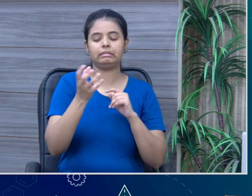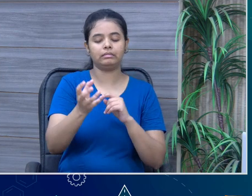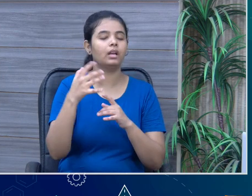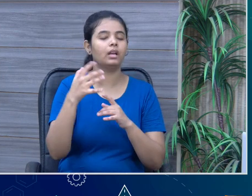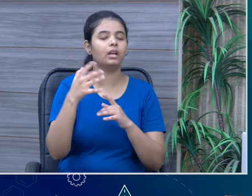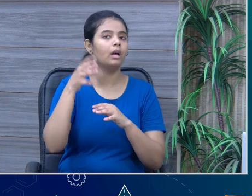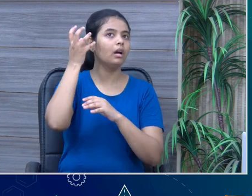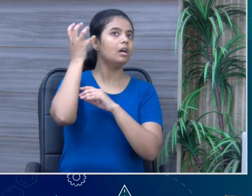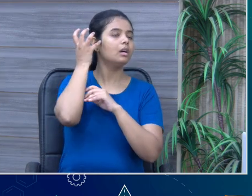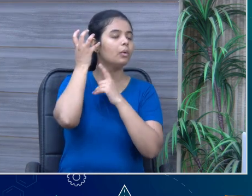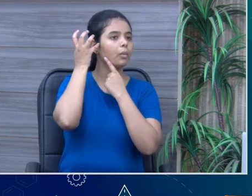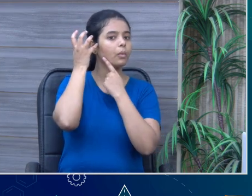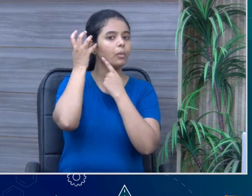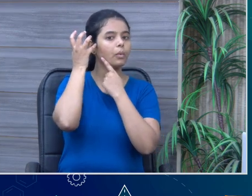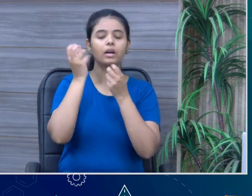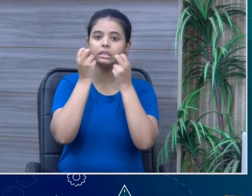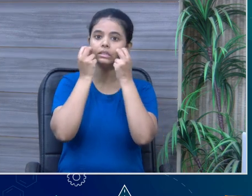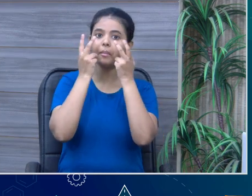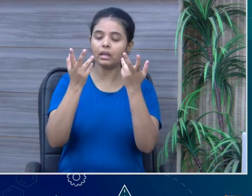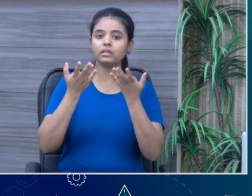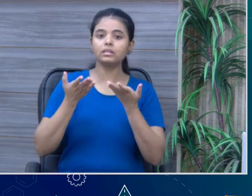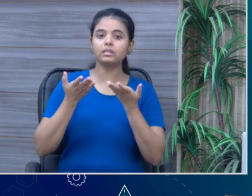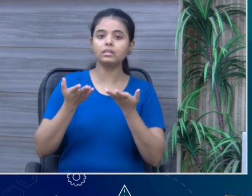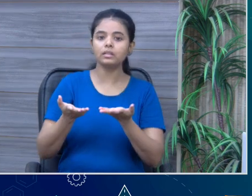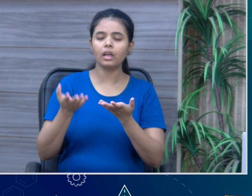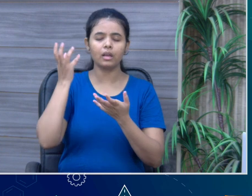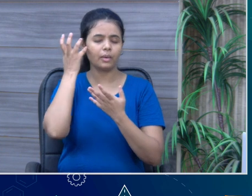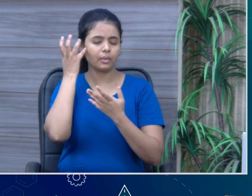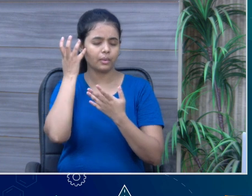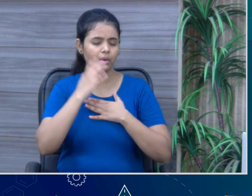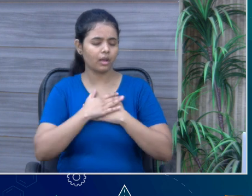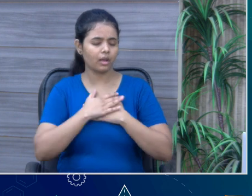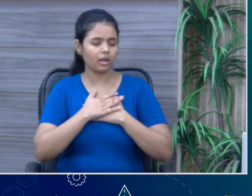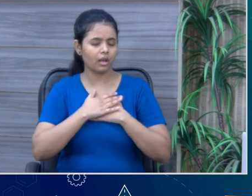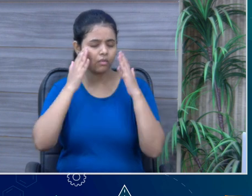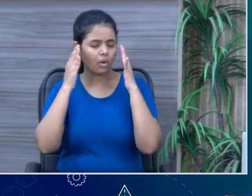has She has been surprised. She has listened hard.